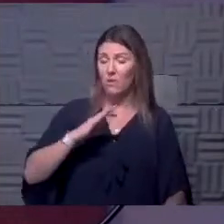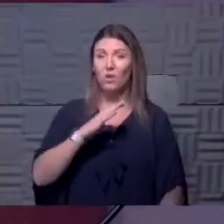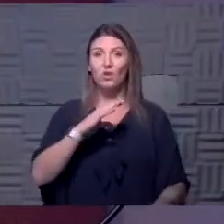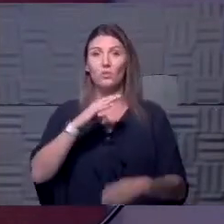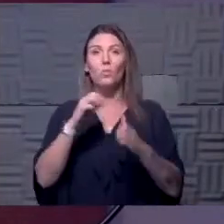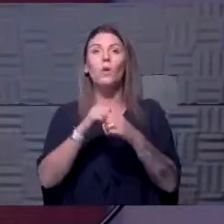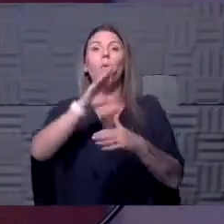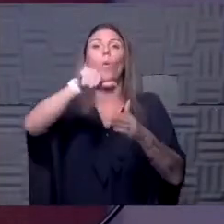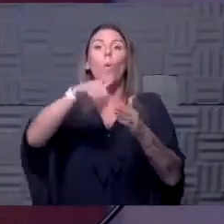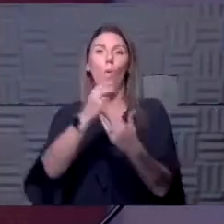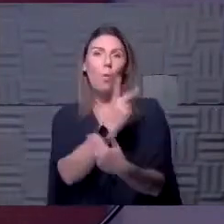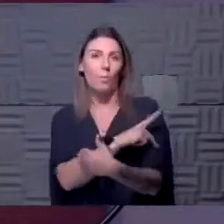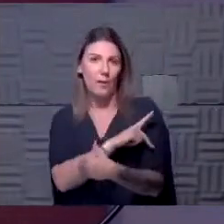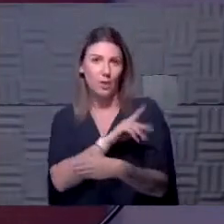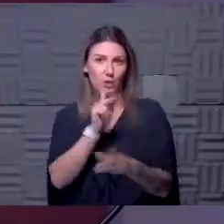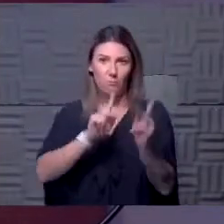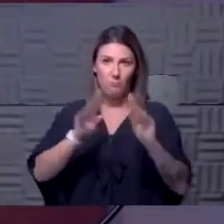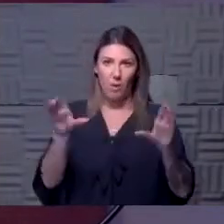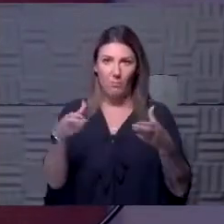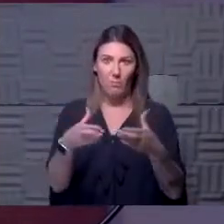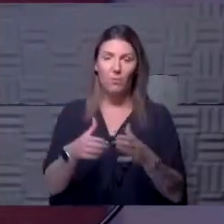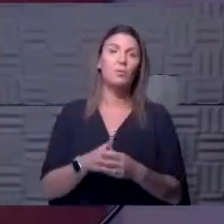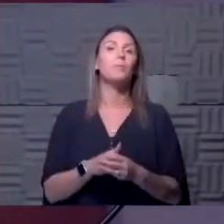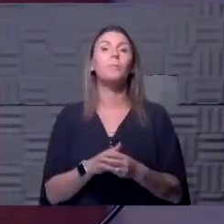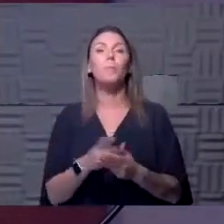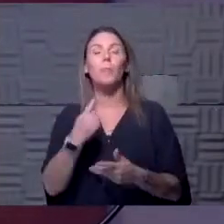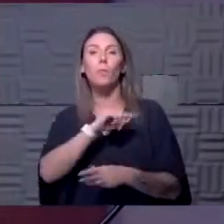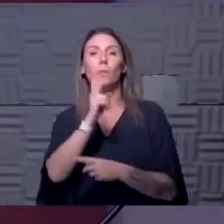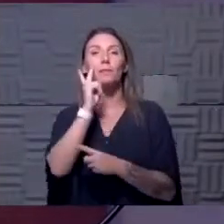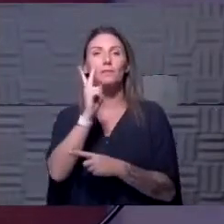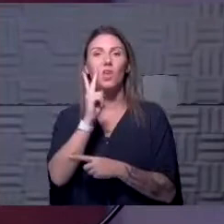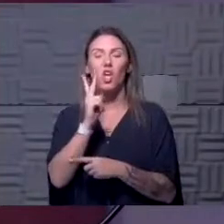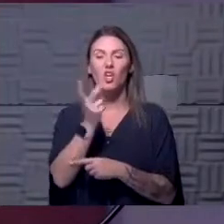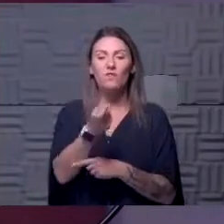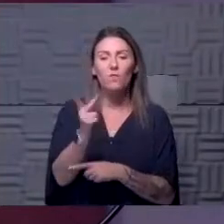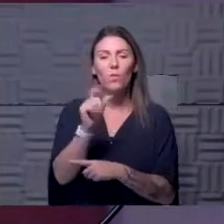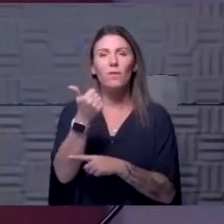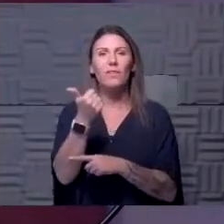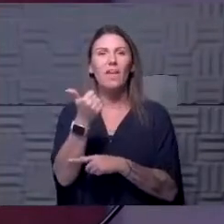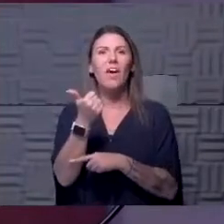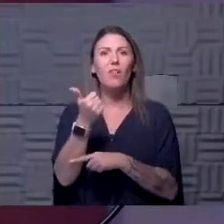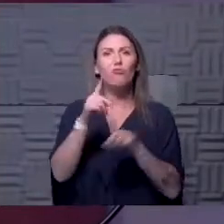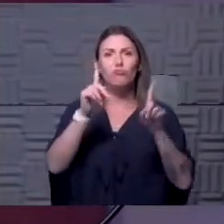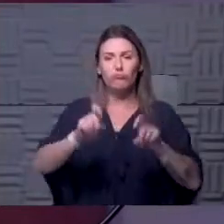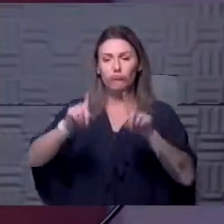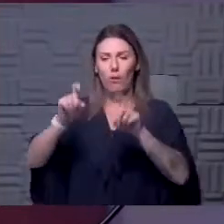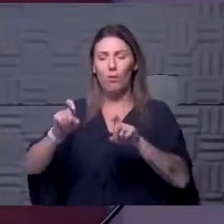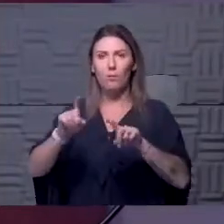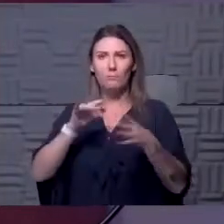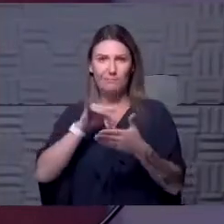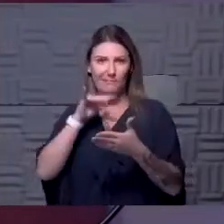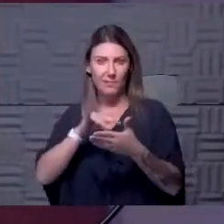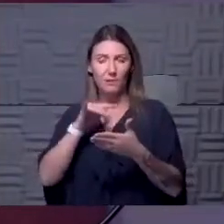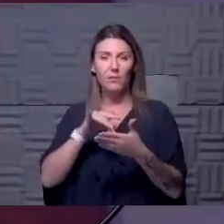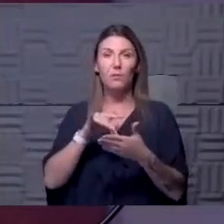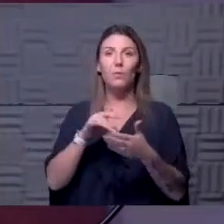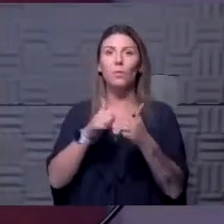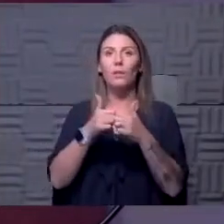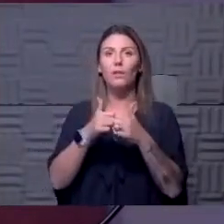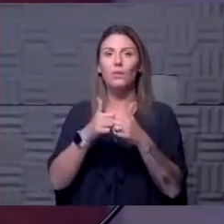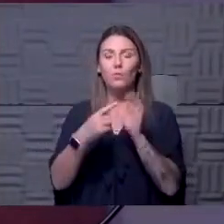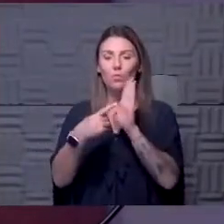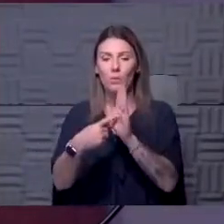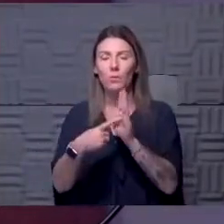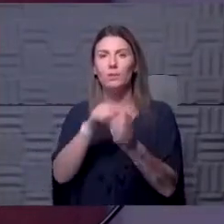populations? We've seen this actually, this issue in a few of the other trials, under representation of